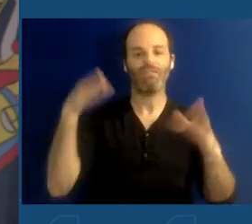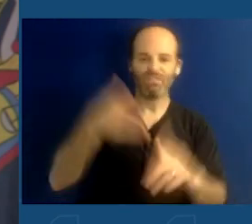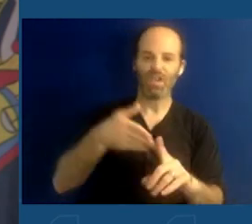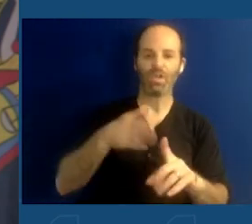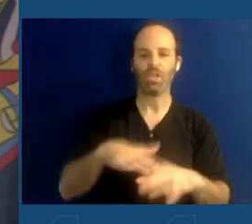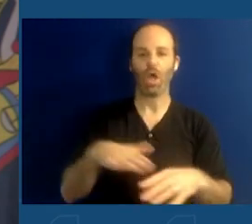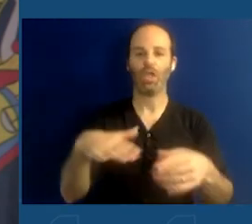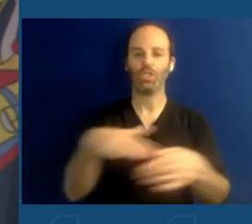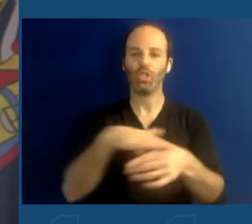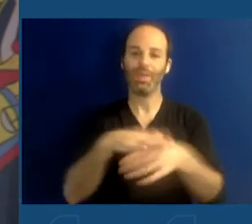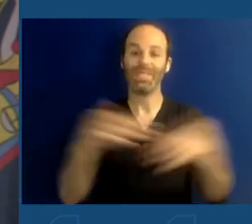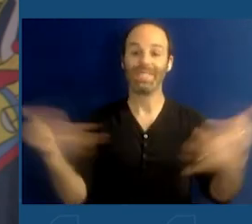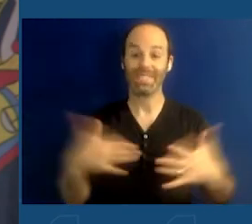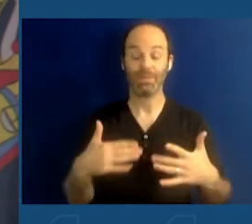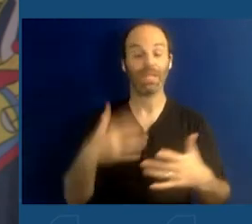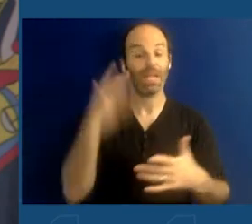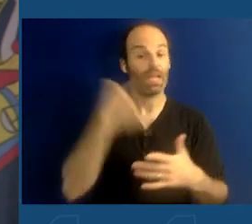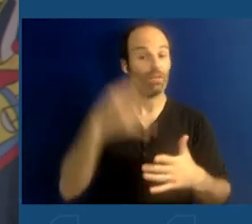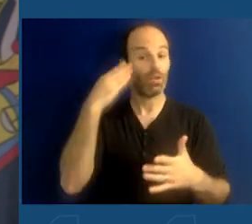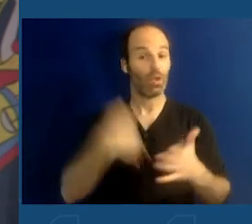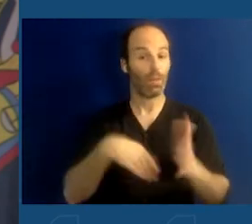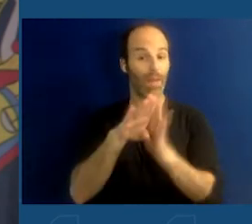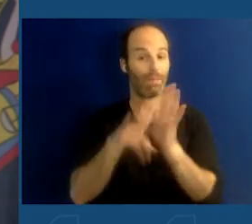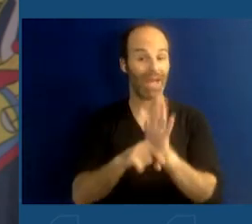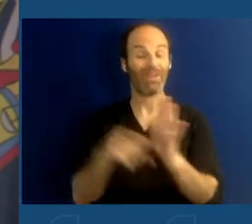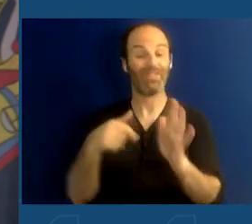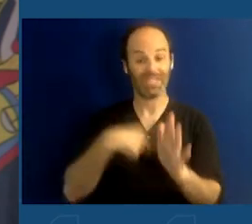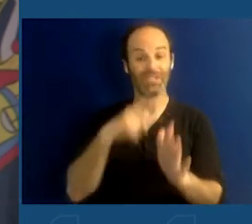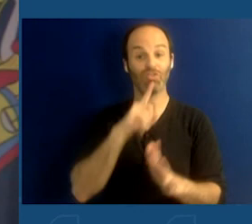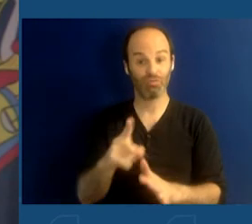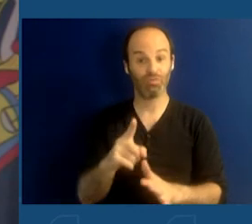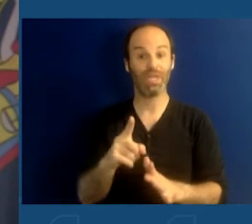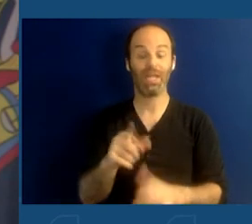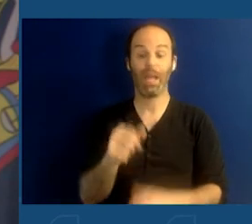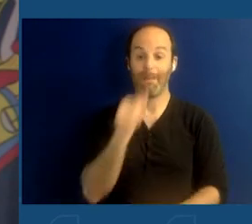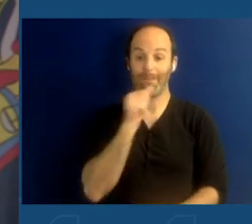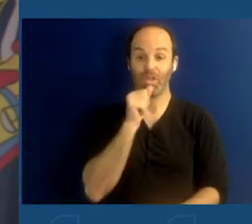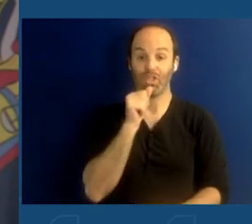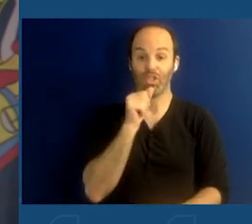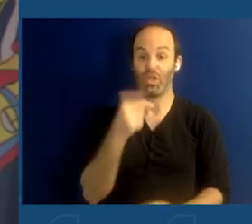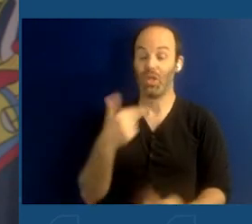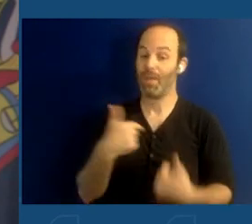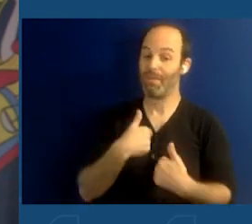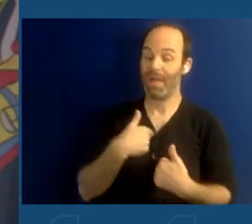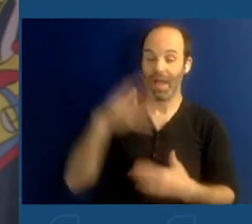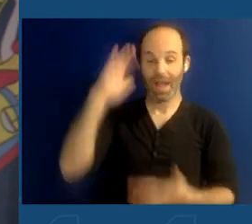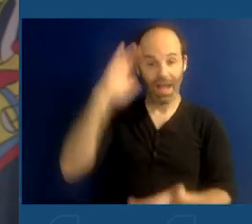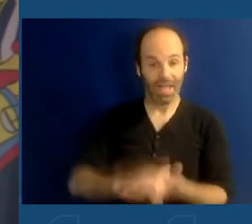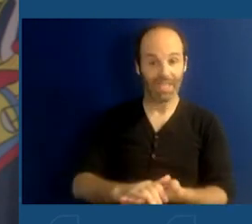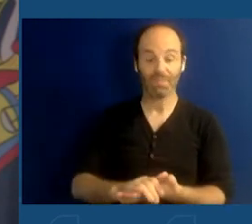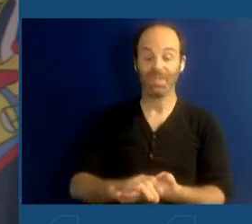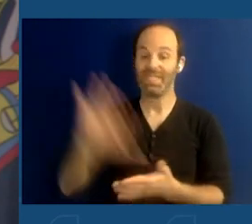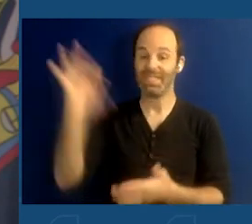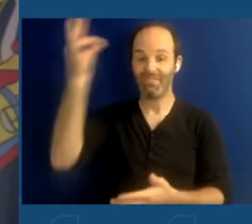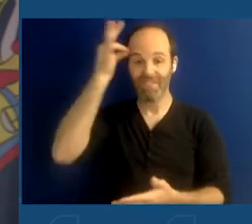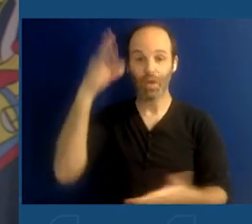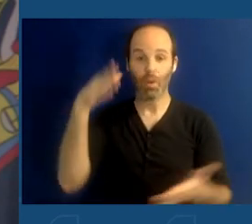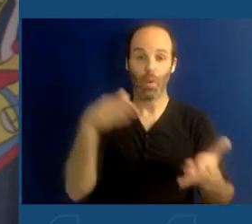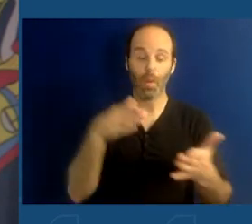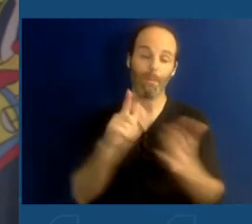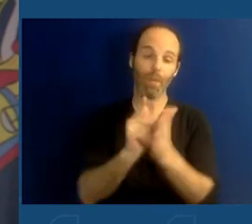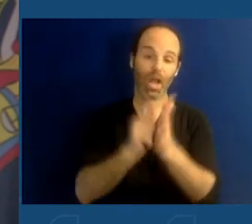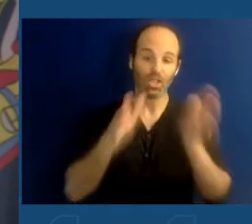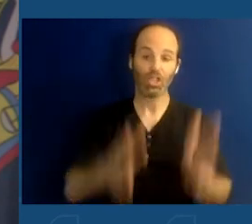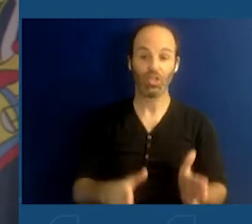my background, this is deeply personal to me as well. My husband being a federal prosecutor for over 30 years, U.S. attorney, but before